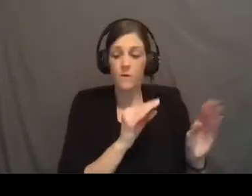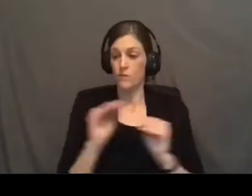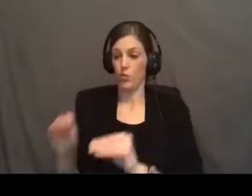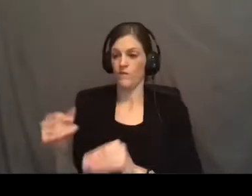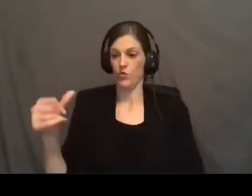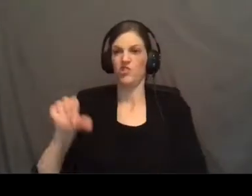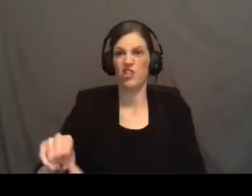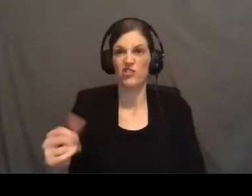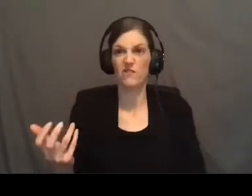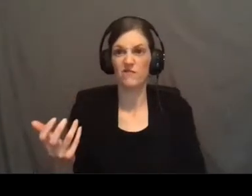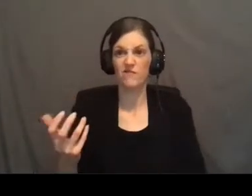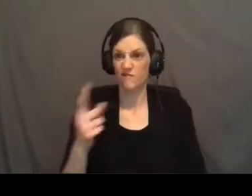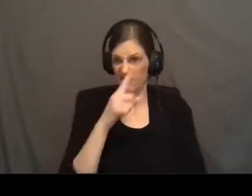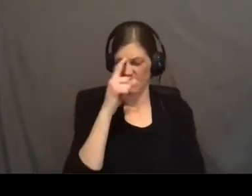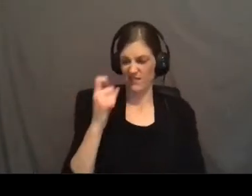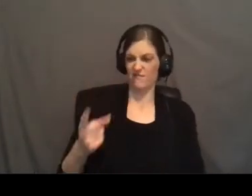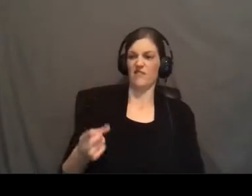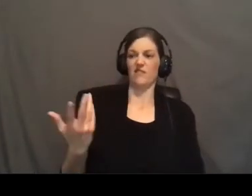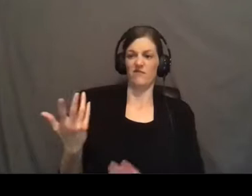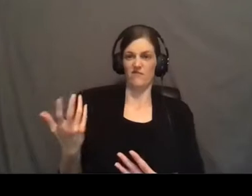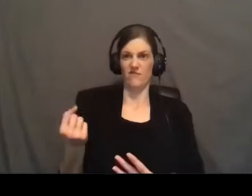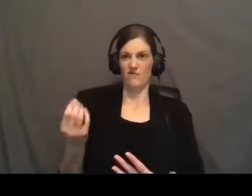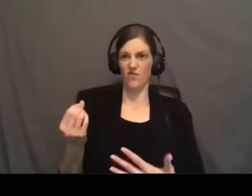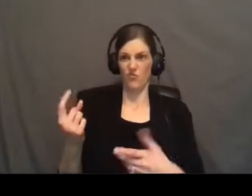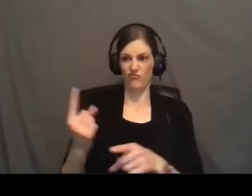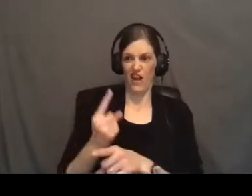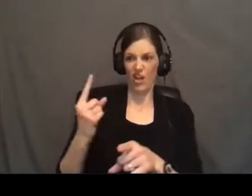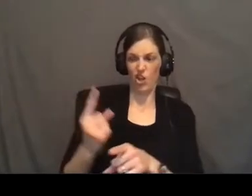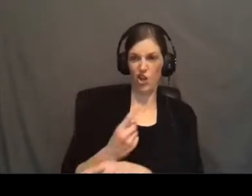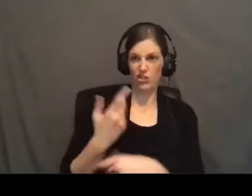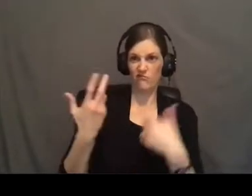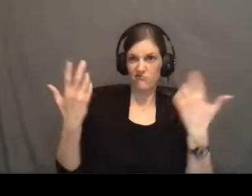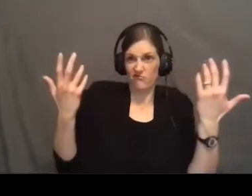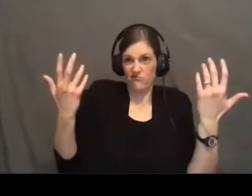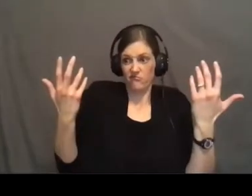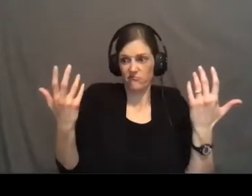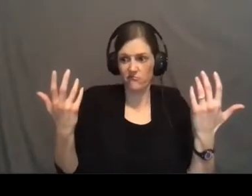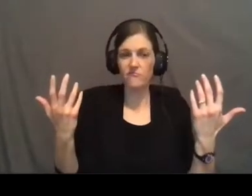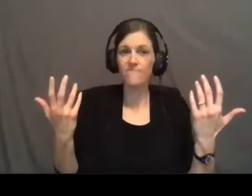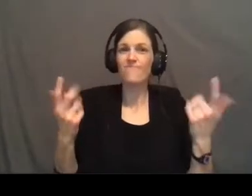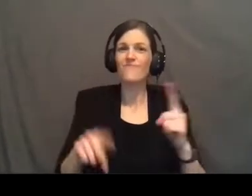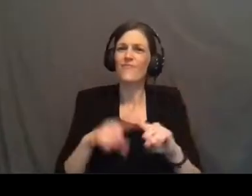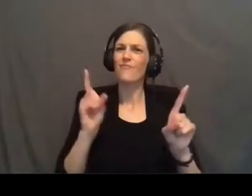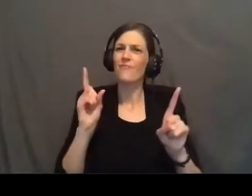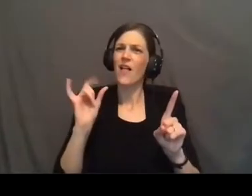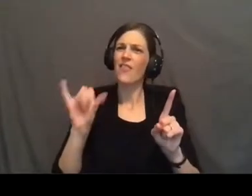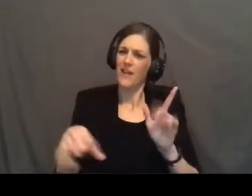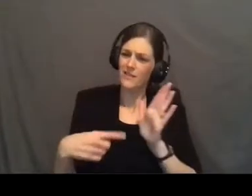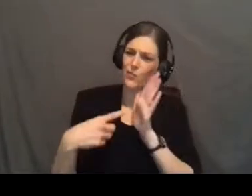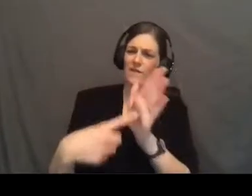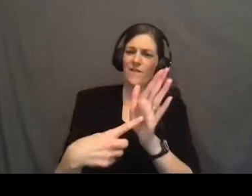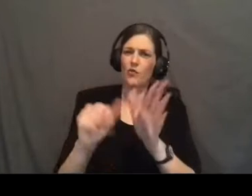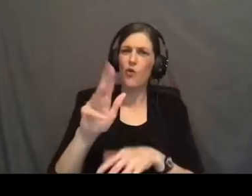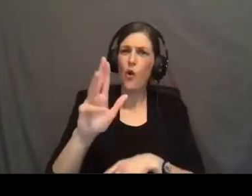ordinary. He's so unassuming. But this is the revealed arm of the Lord.